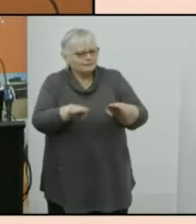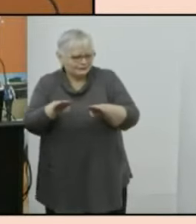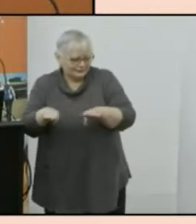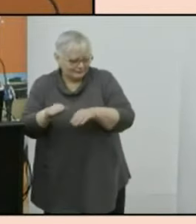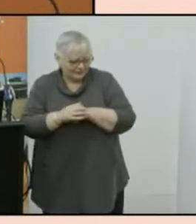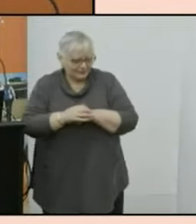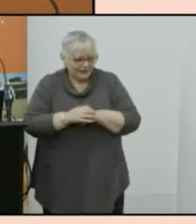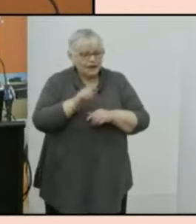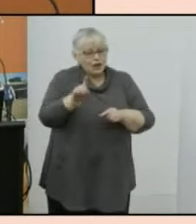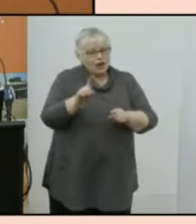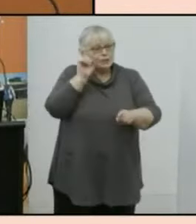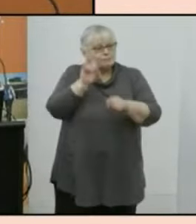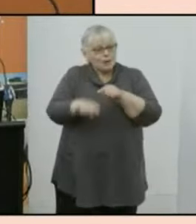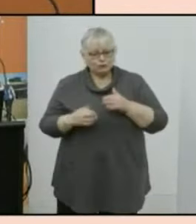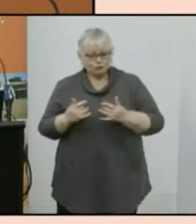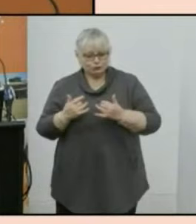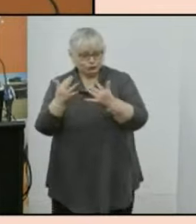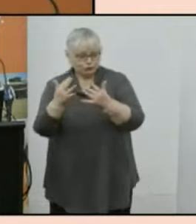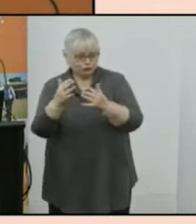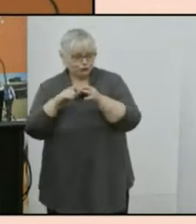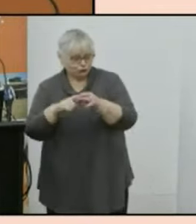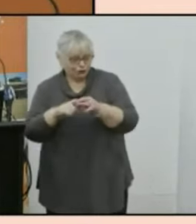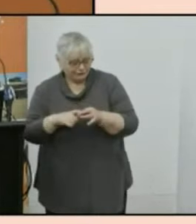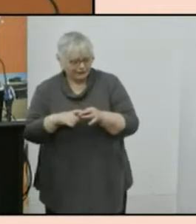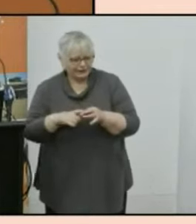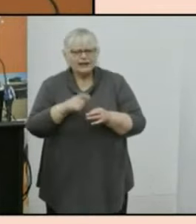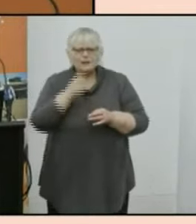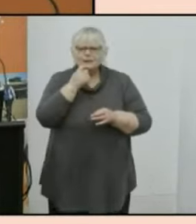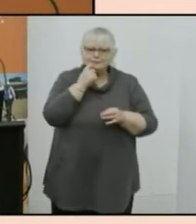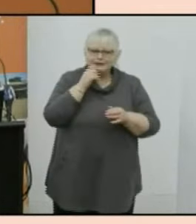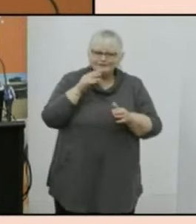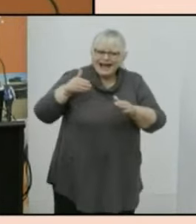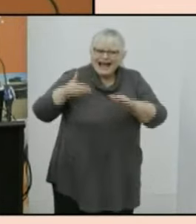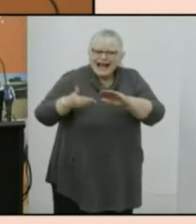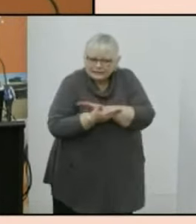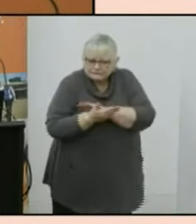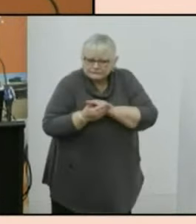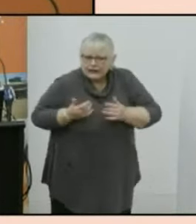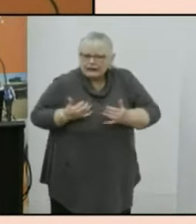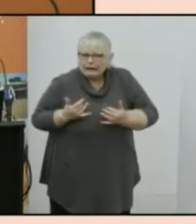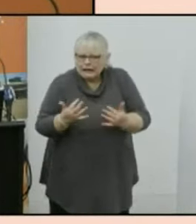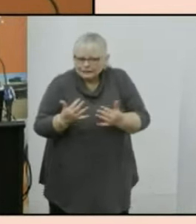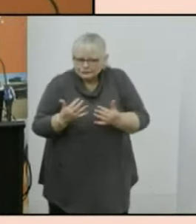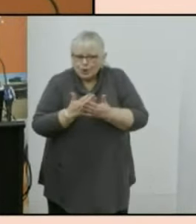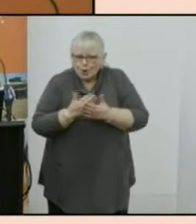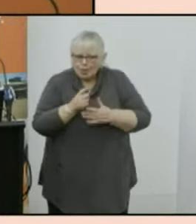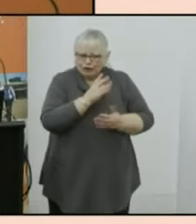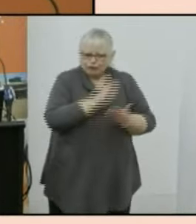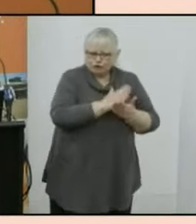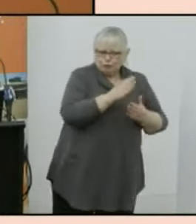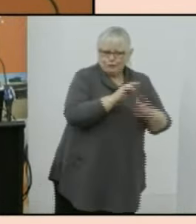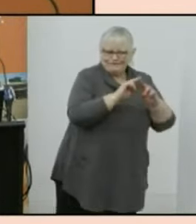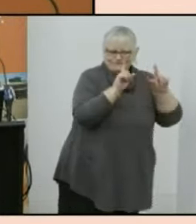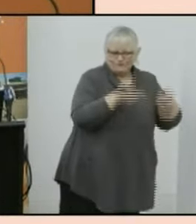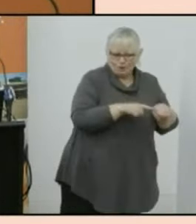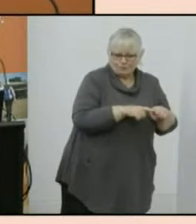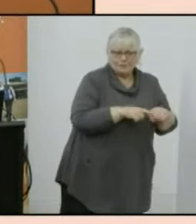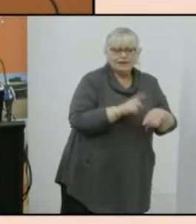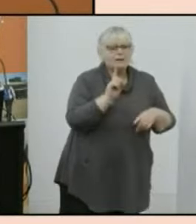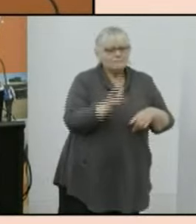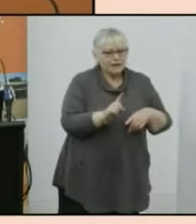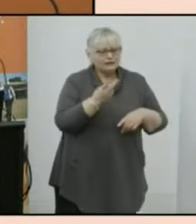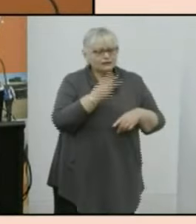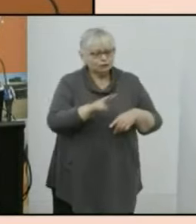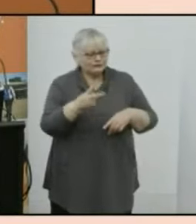-enumeration survey has pointed to a net undercount of persons on census forms however the 2021 result is an